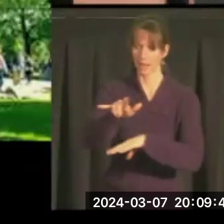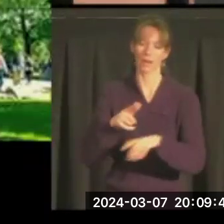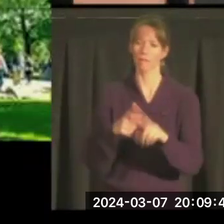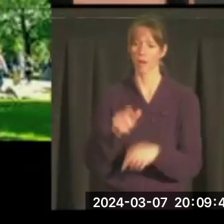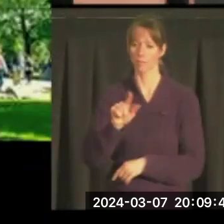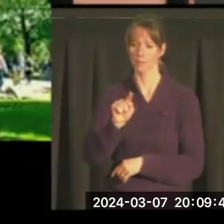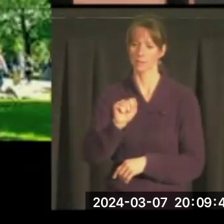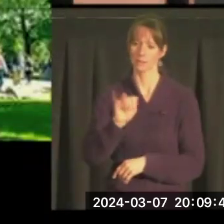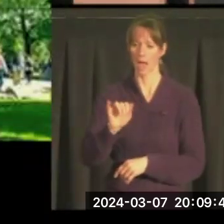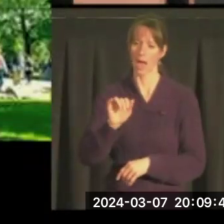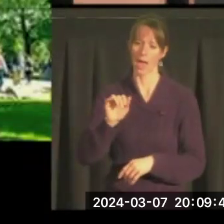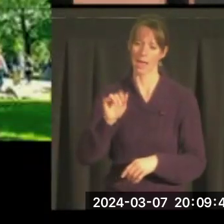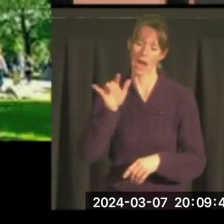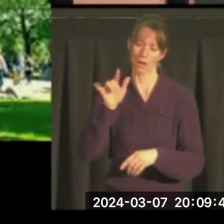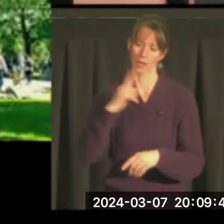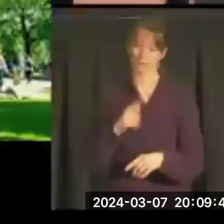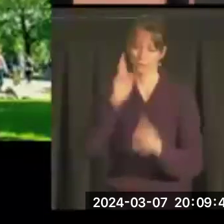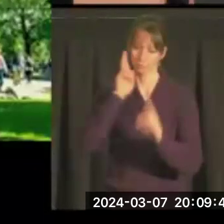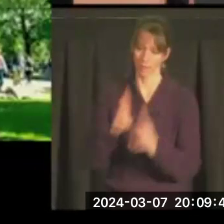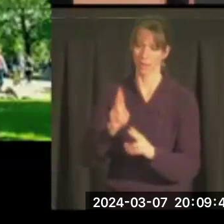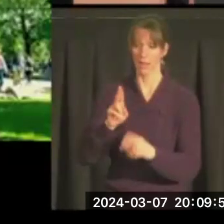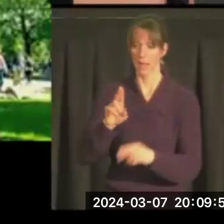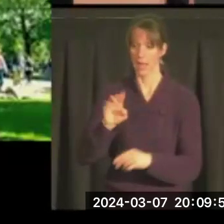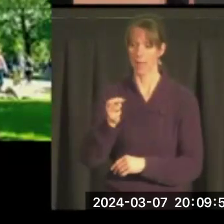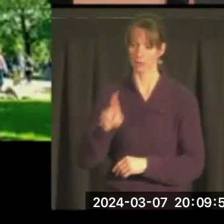Airlines in our respect for Ambassador Mansfield.